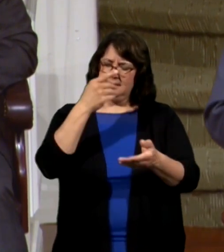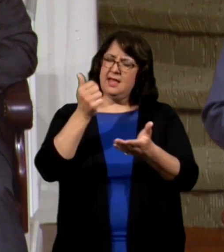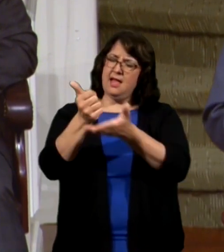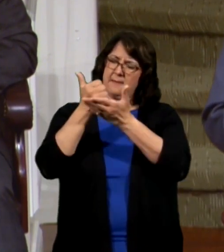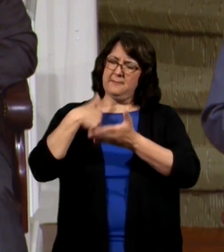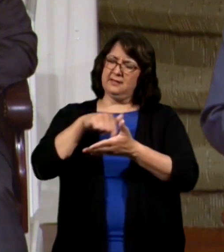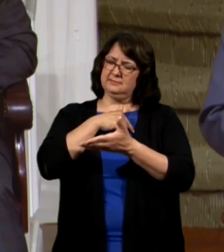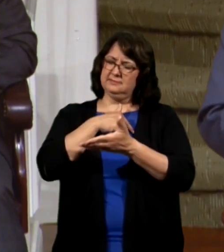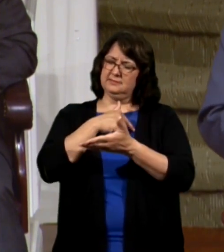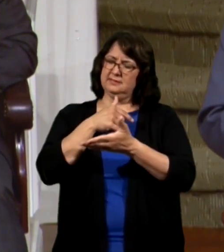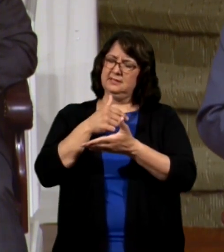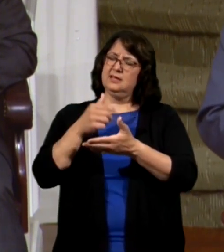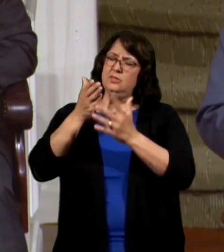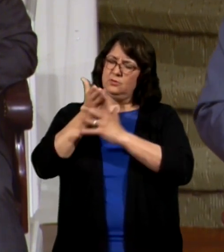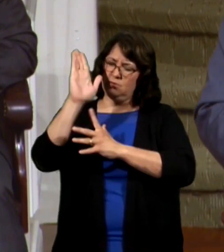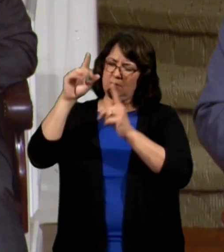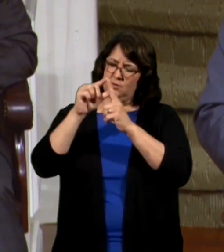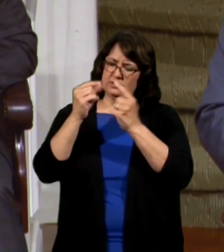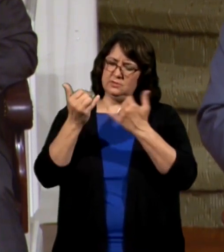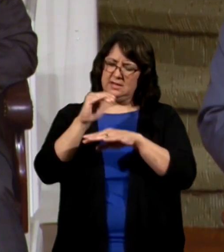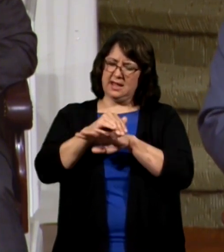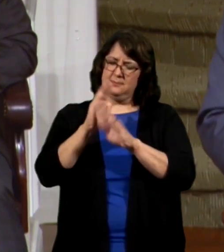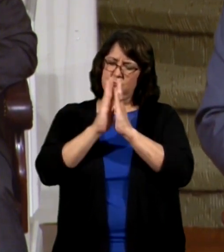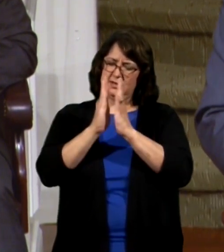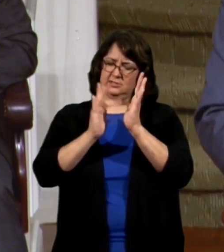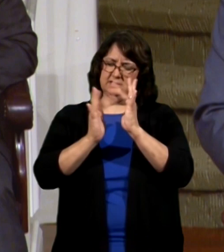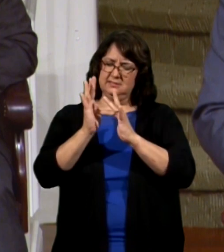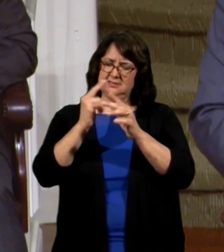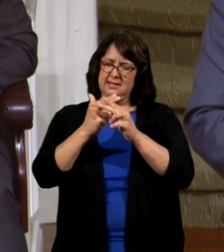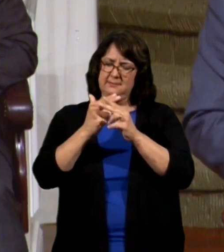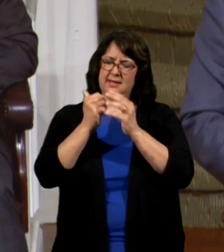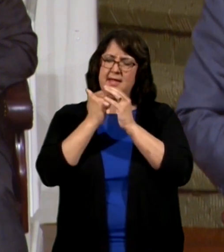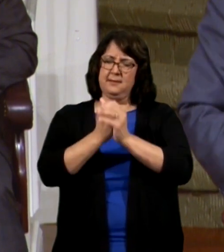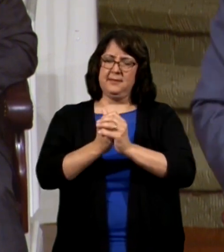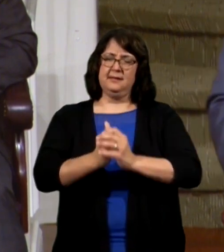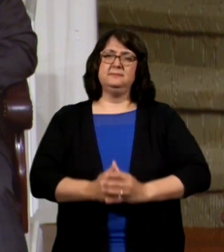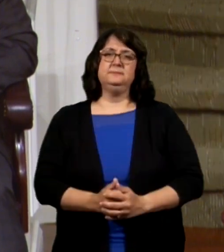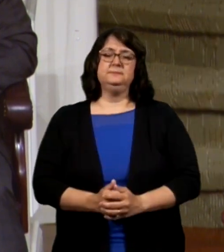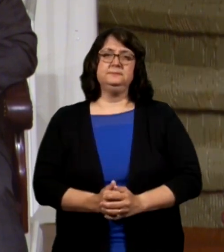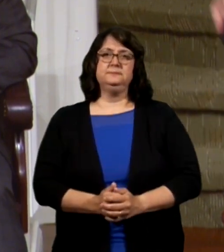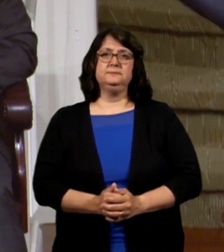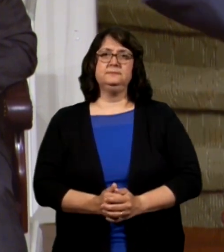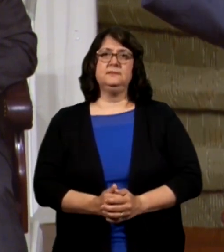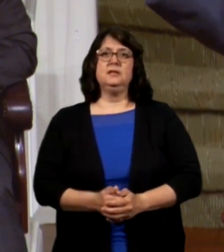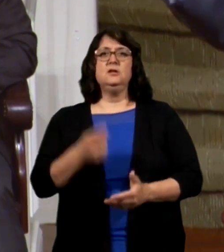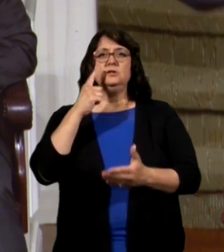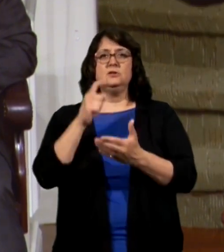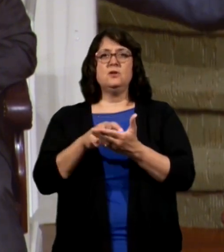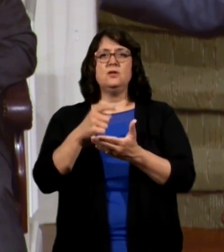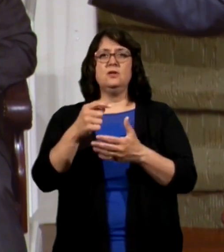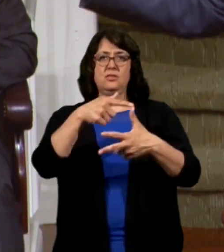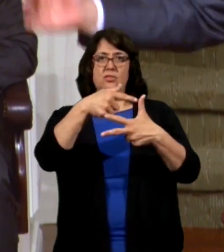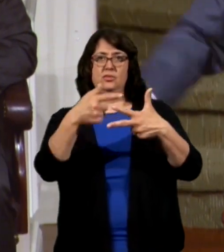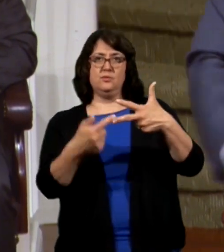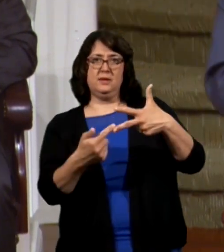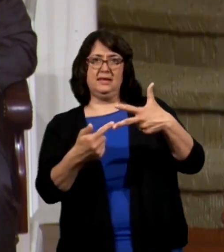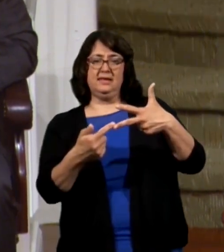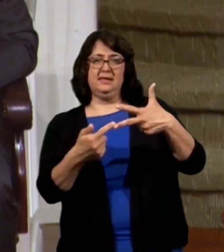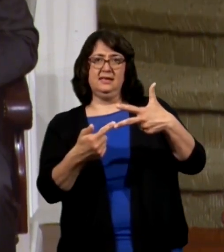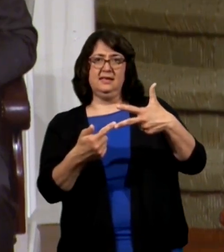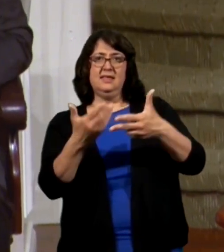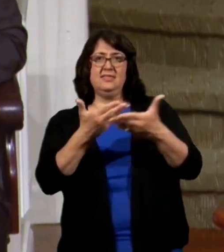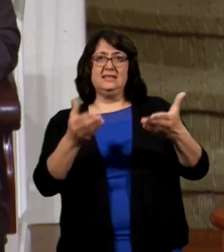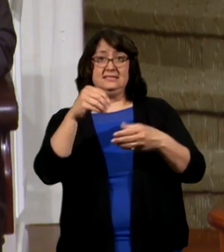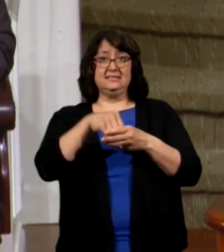Through your word tonight, I pray in Jesus' name. Amen. Notice there's three elements here, and it's